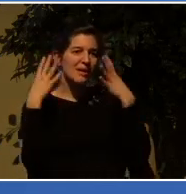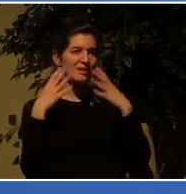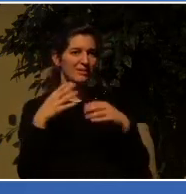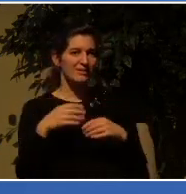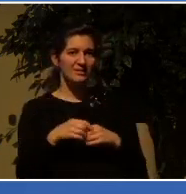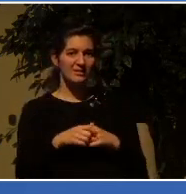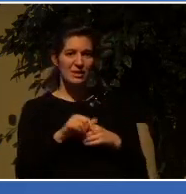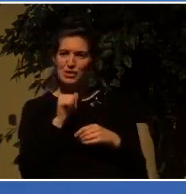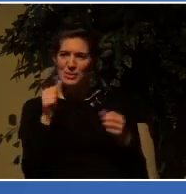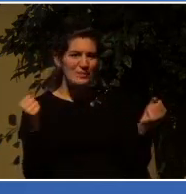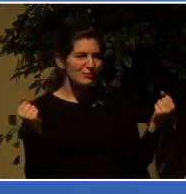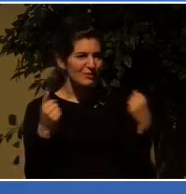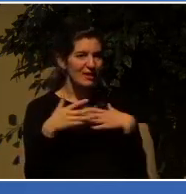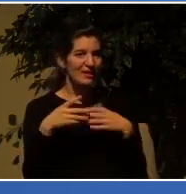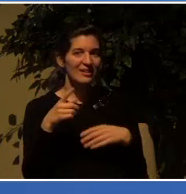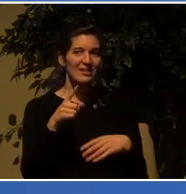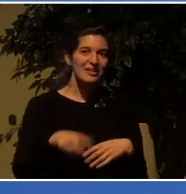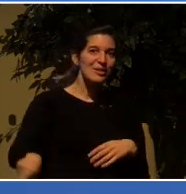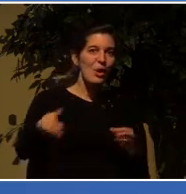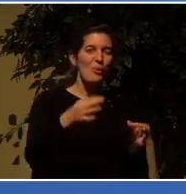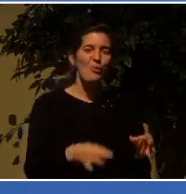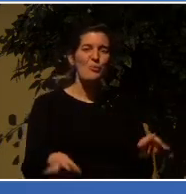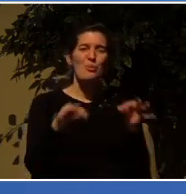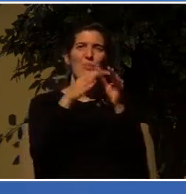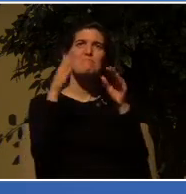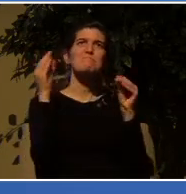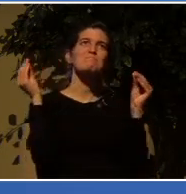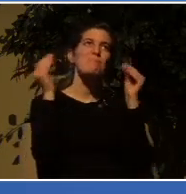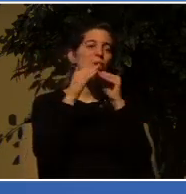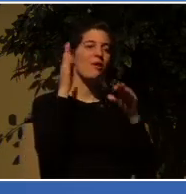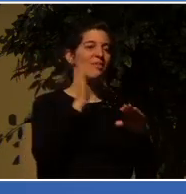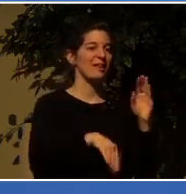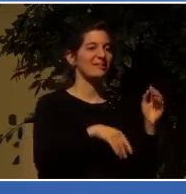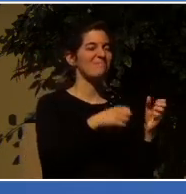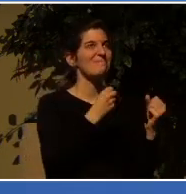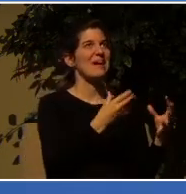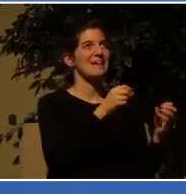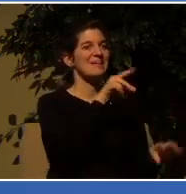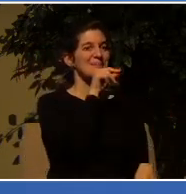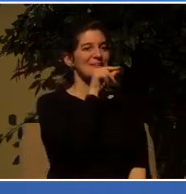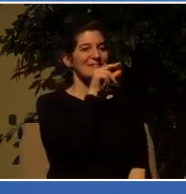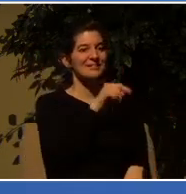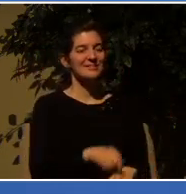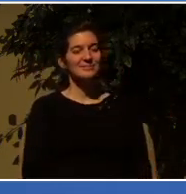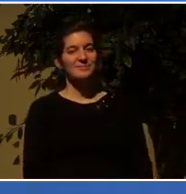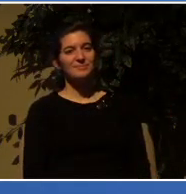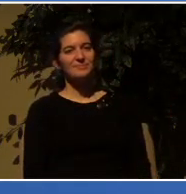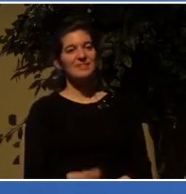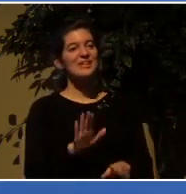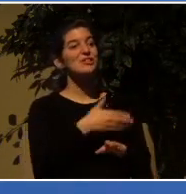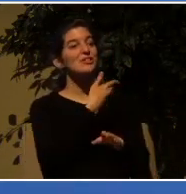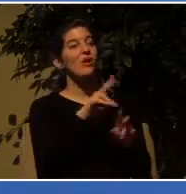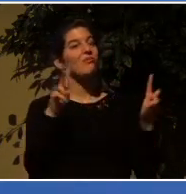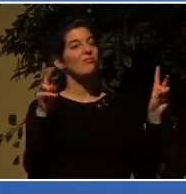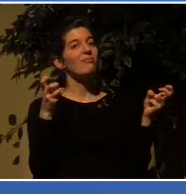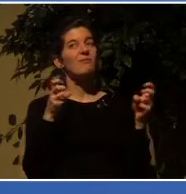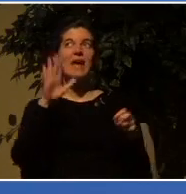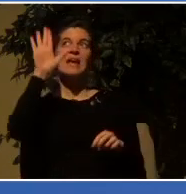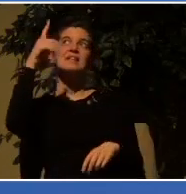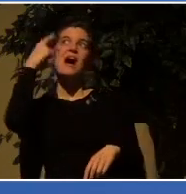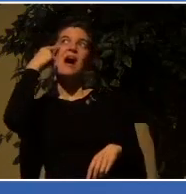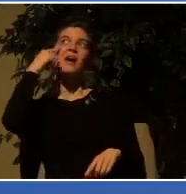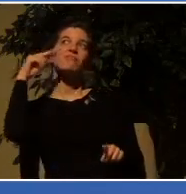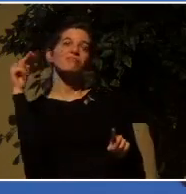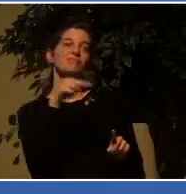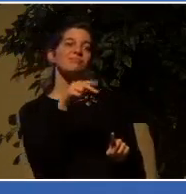more than many sparrows. As the song says, his eye is on the sparrow and he watches